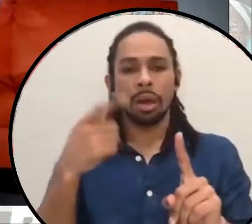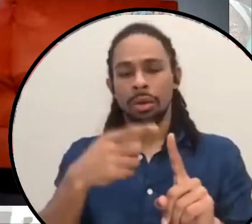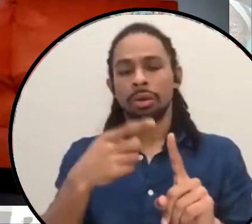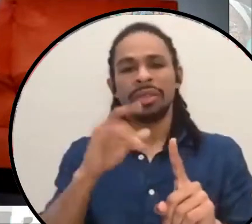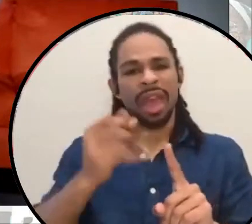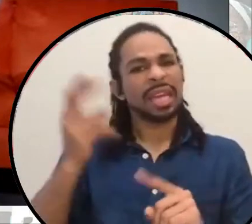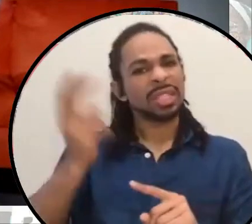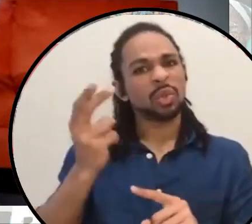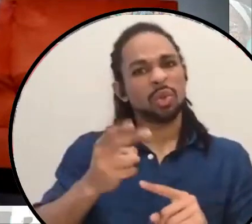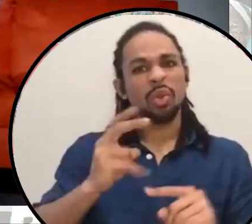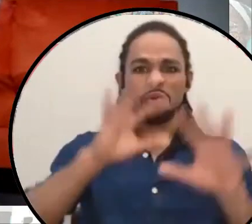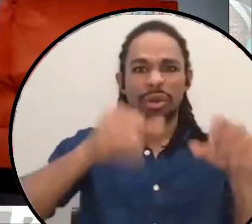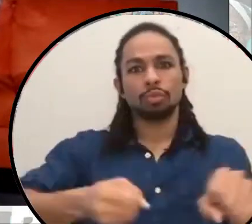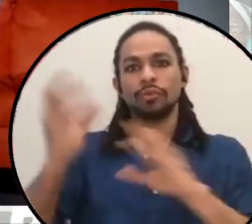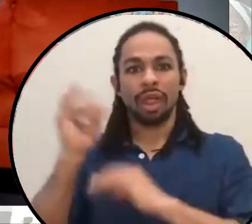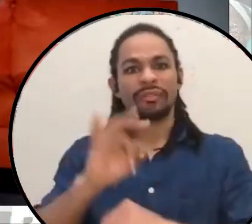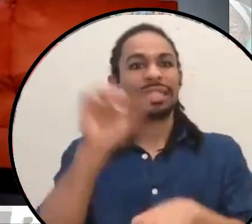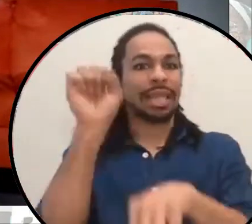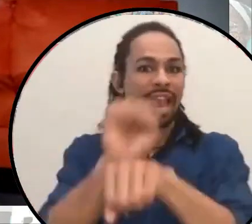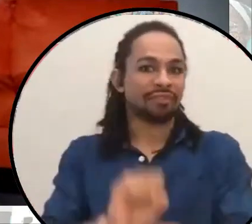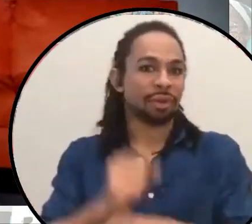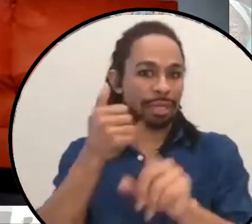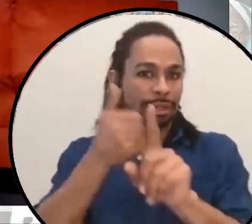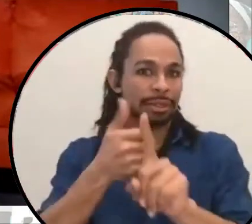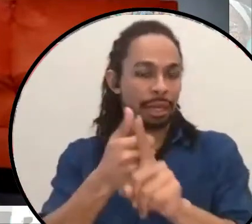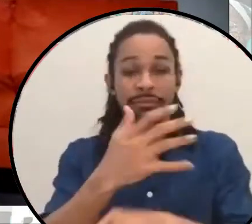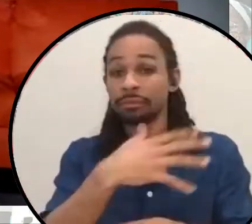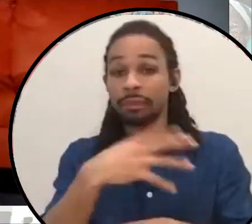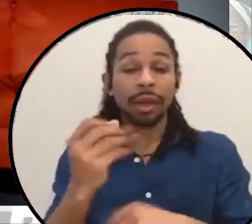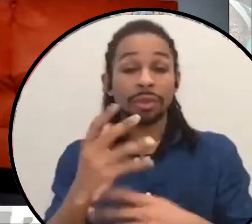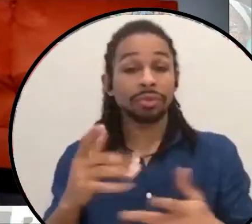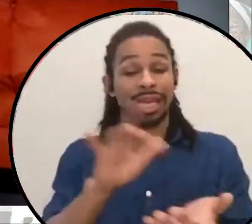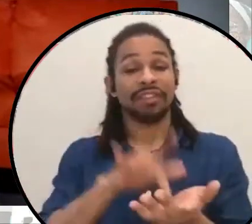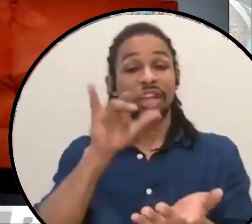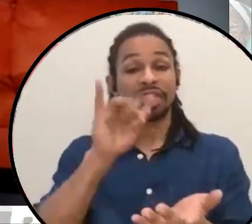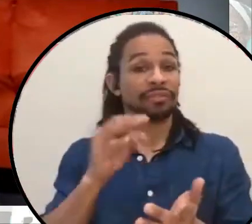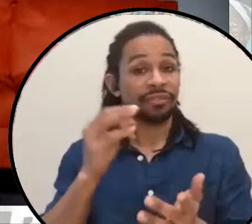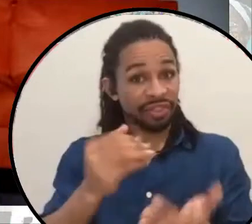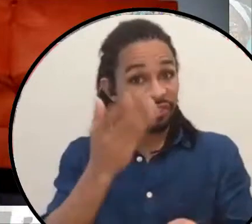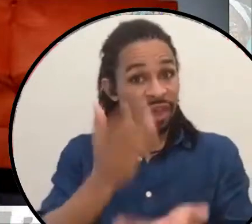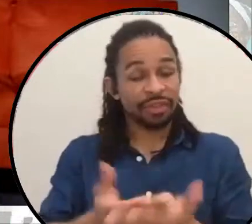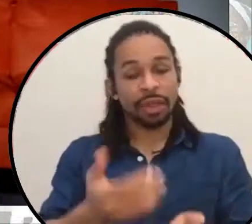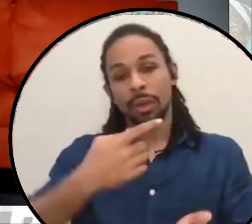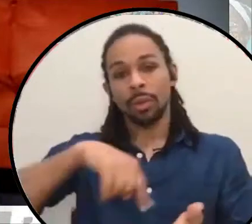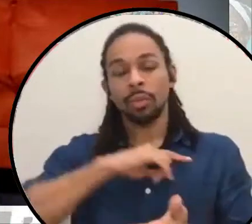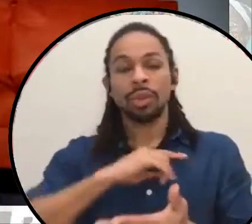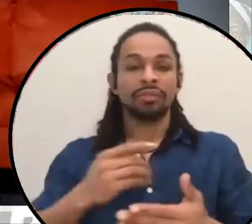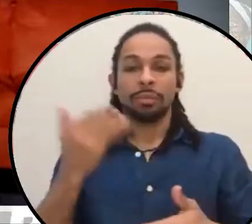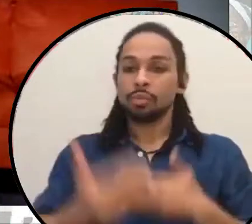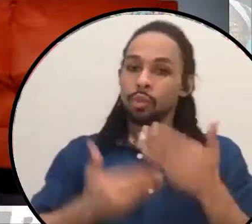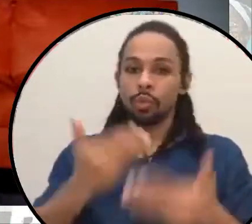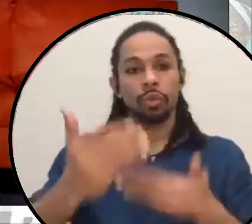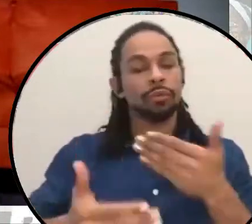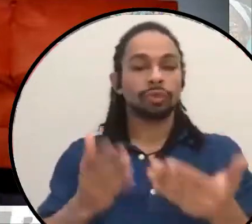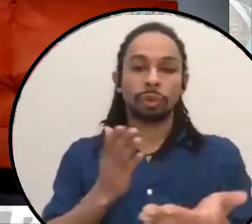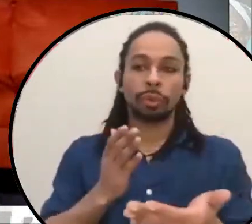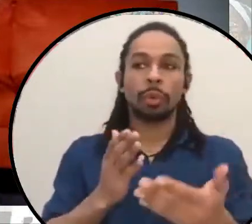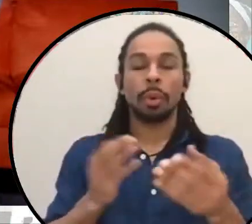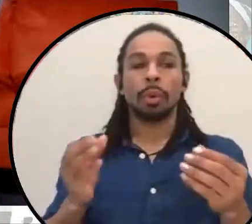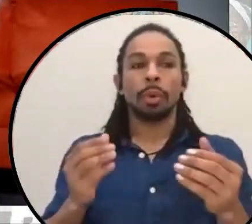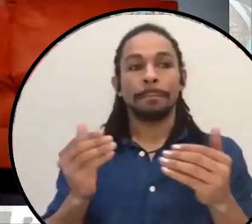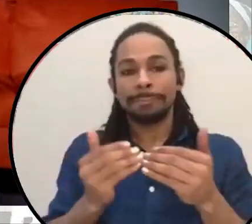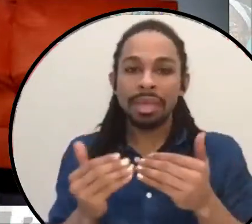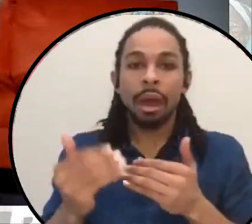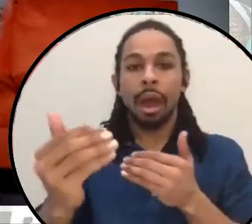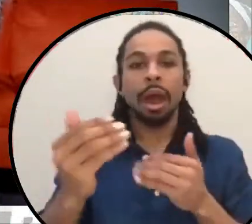advantage of the fact that we have in some ways move beyond, um, at least the form of racial slavery that we